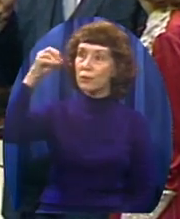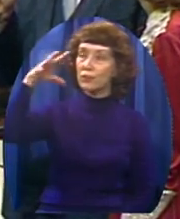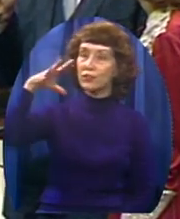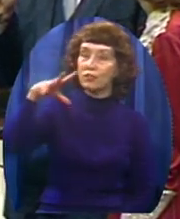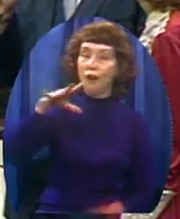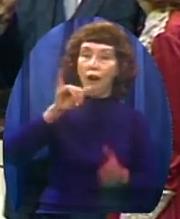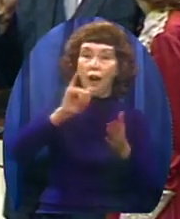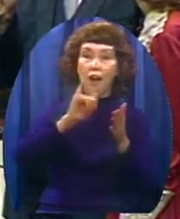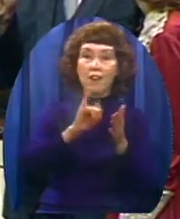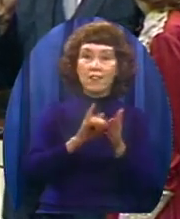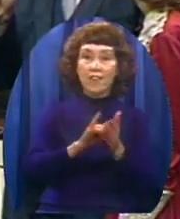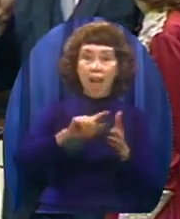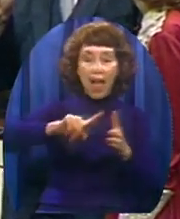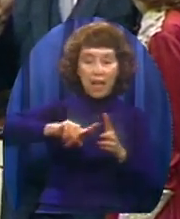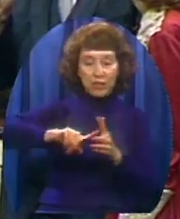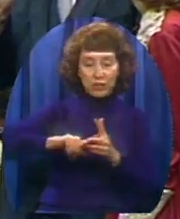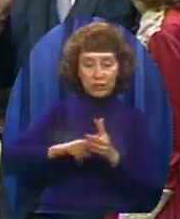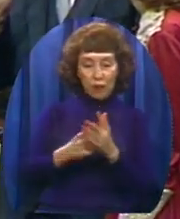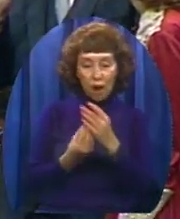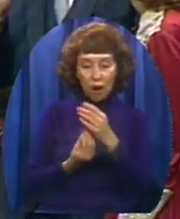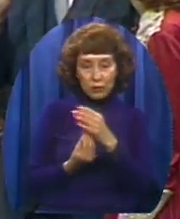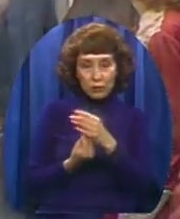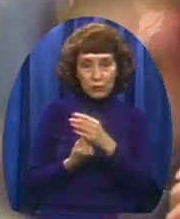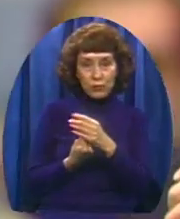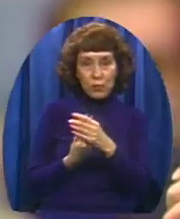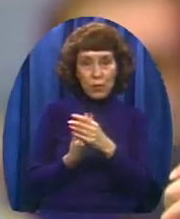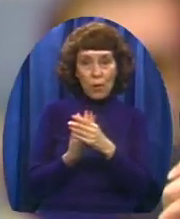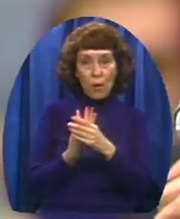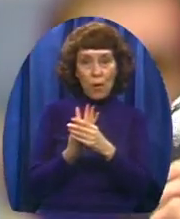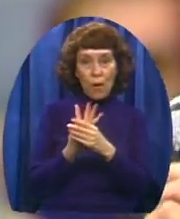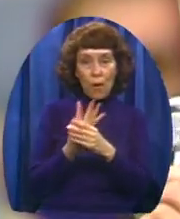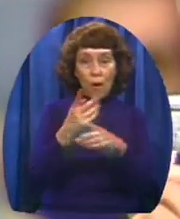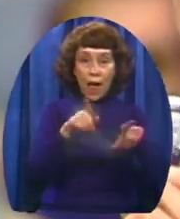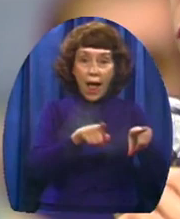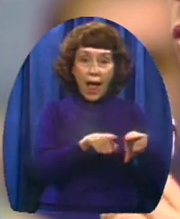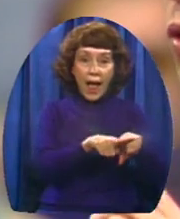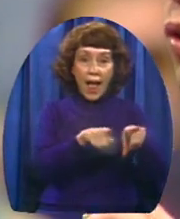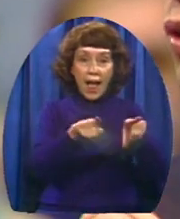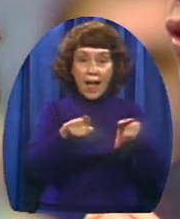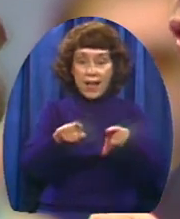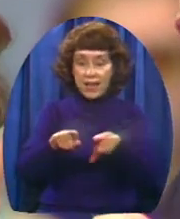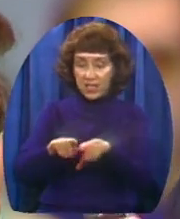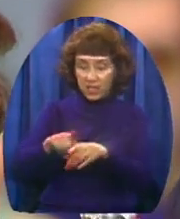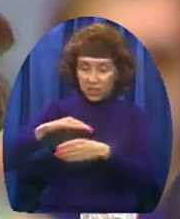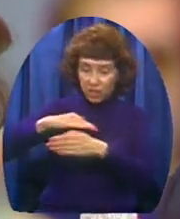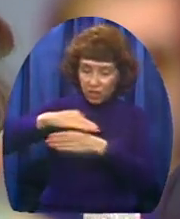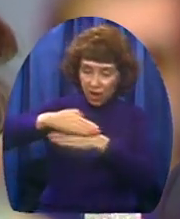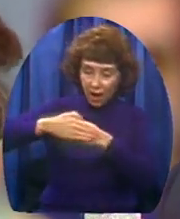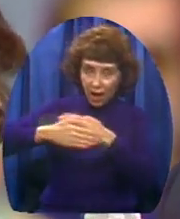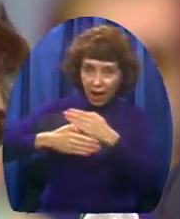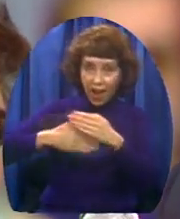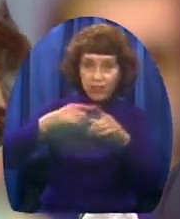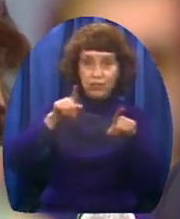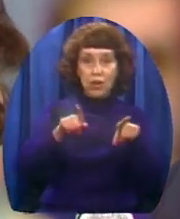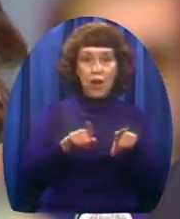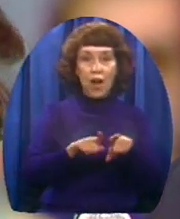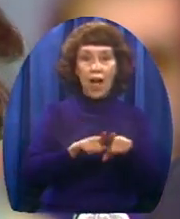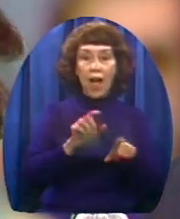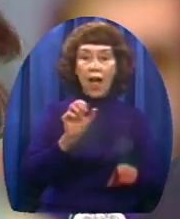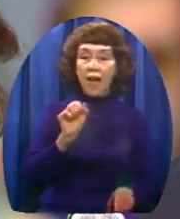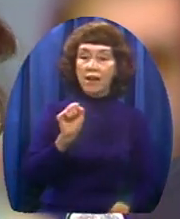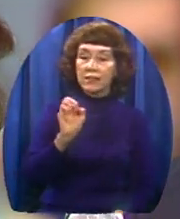seed to grow. As gentle as September